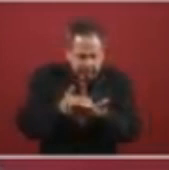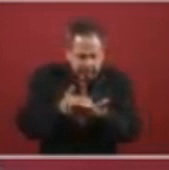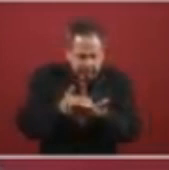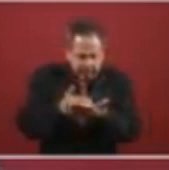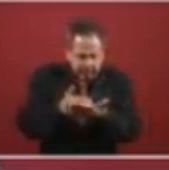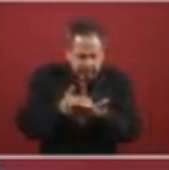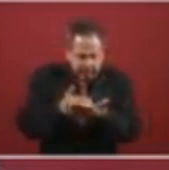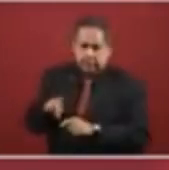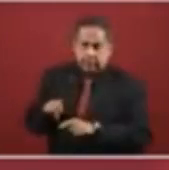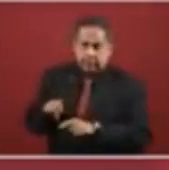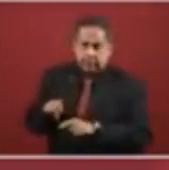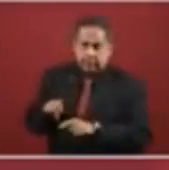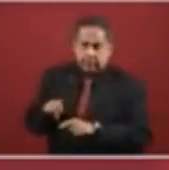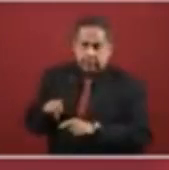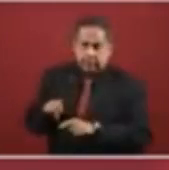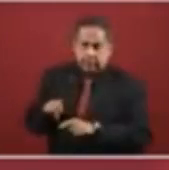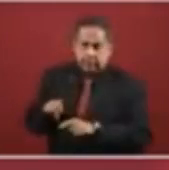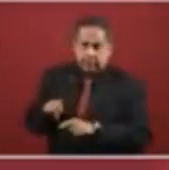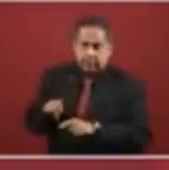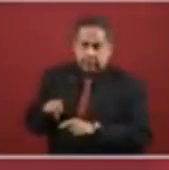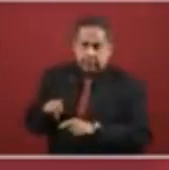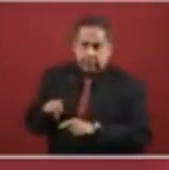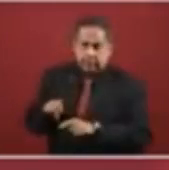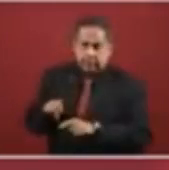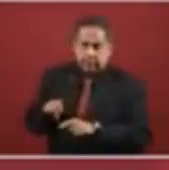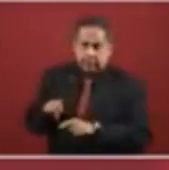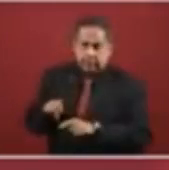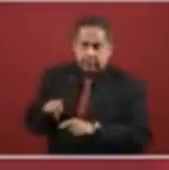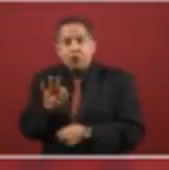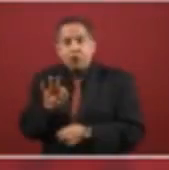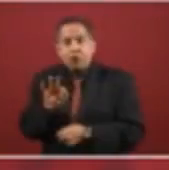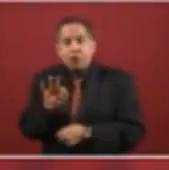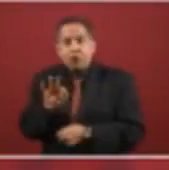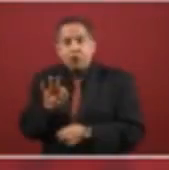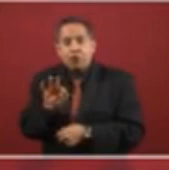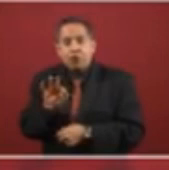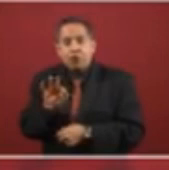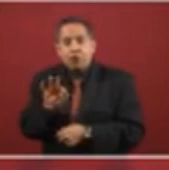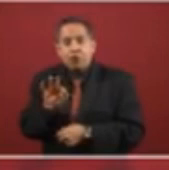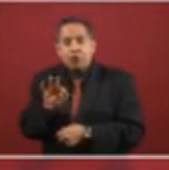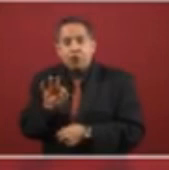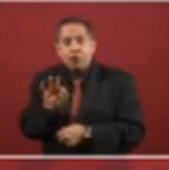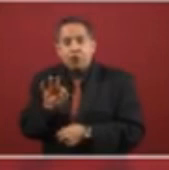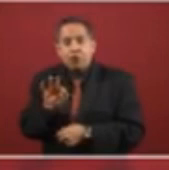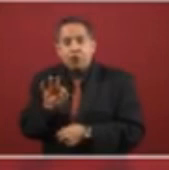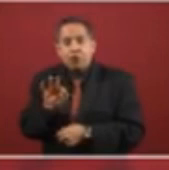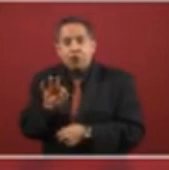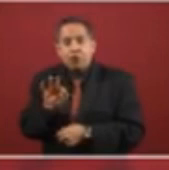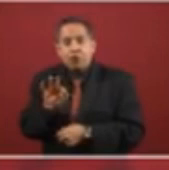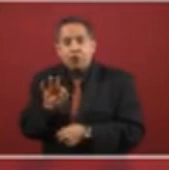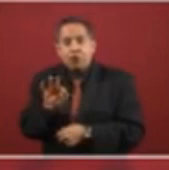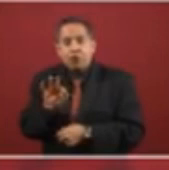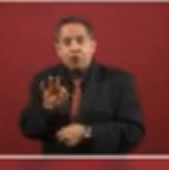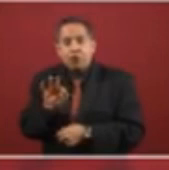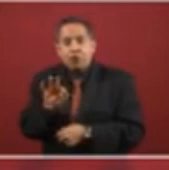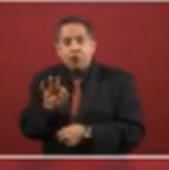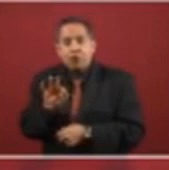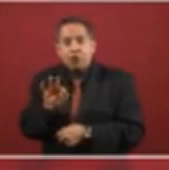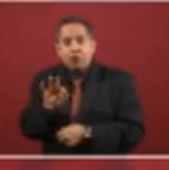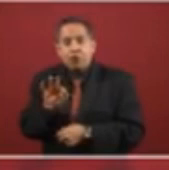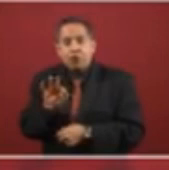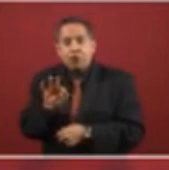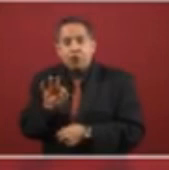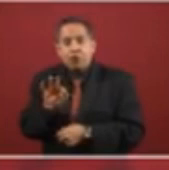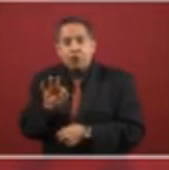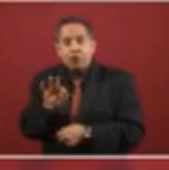Or to offering a refugion. If someone says that want to be refugees, I want to be a penguins, order for security. That's what that the law in